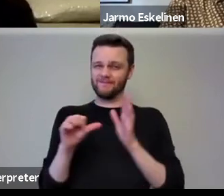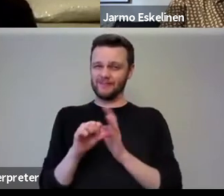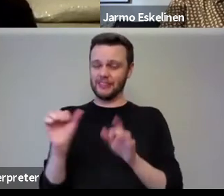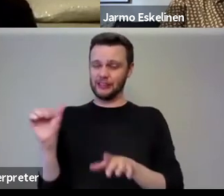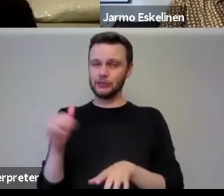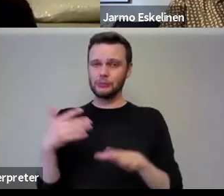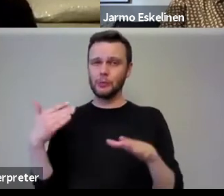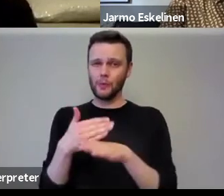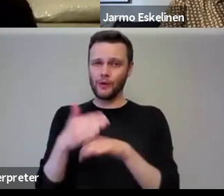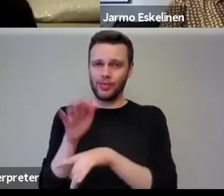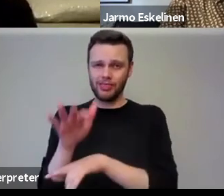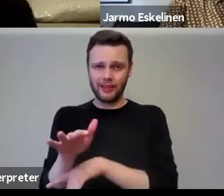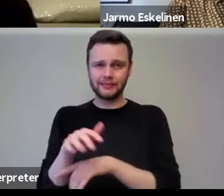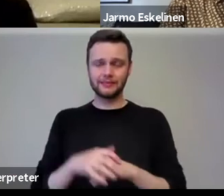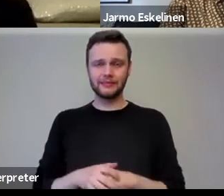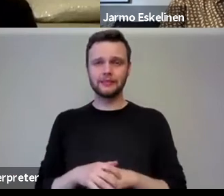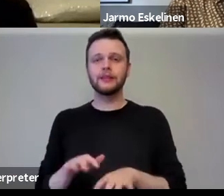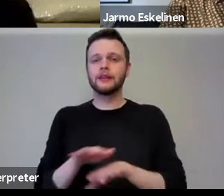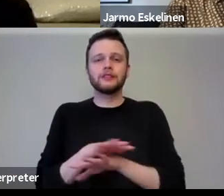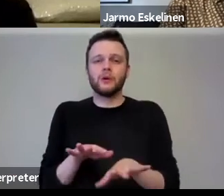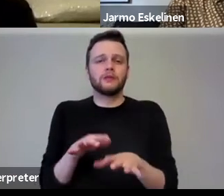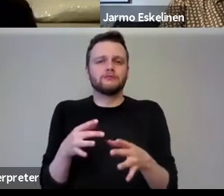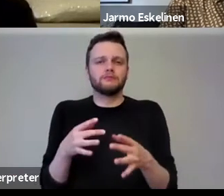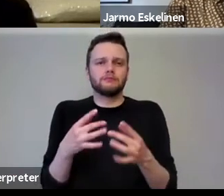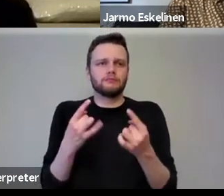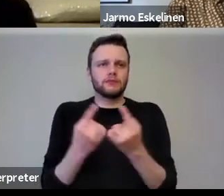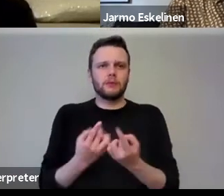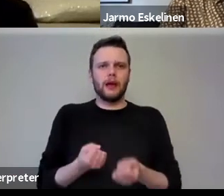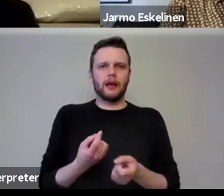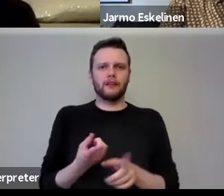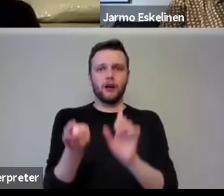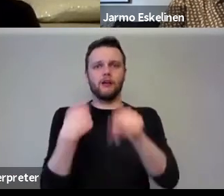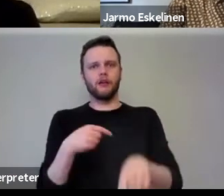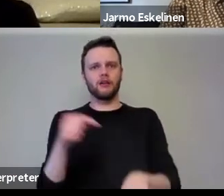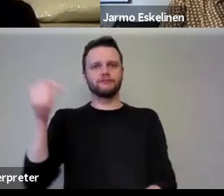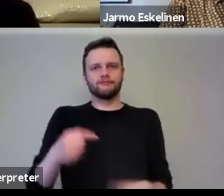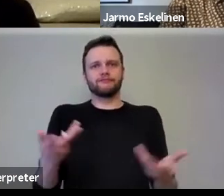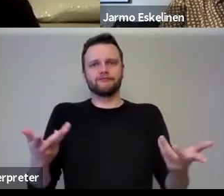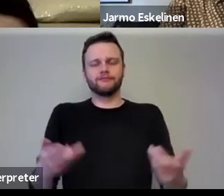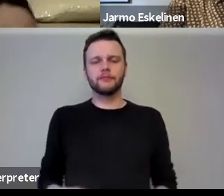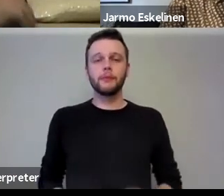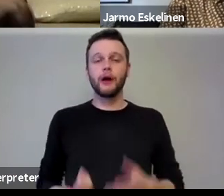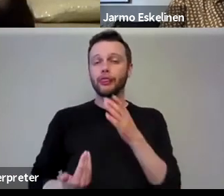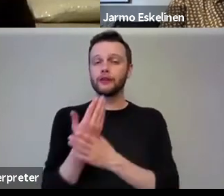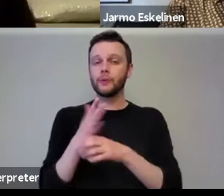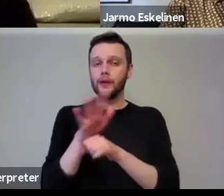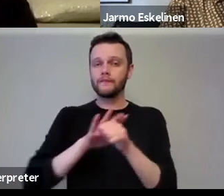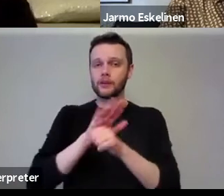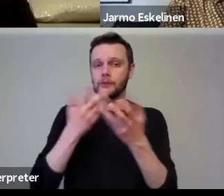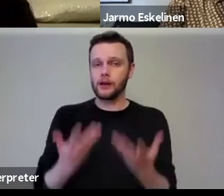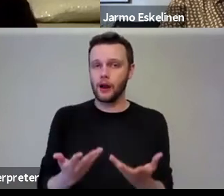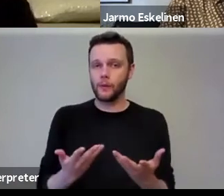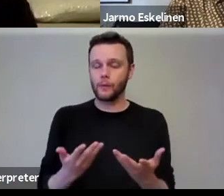Actually, it's, um, it's not something that we've currently got answers to, but the new environment we're in now gives us an opportunity